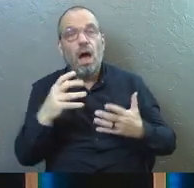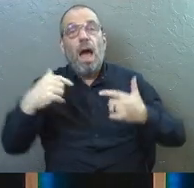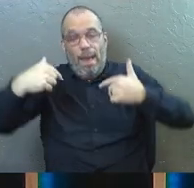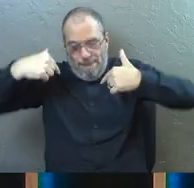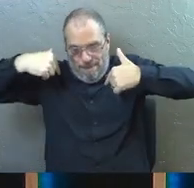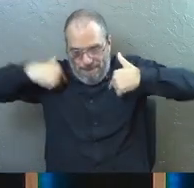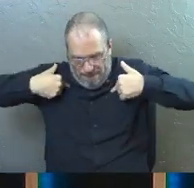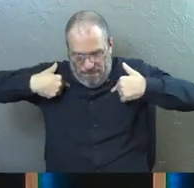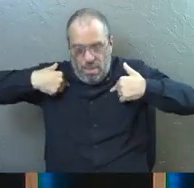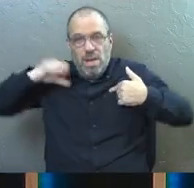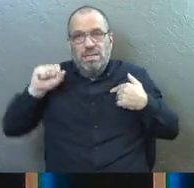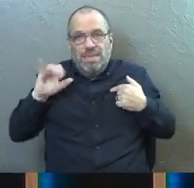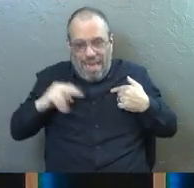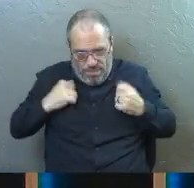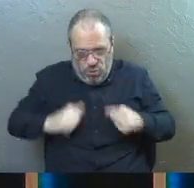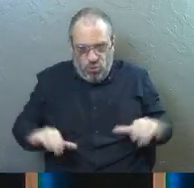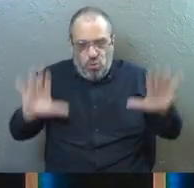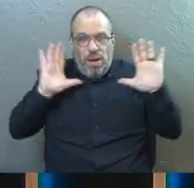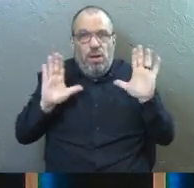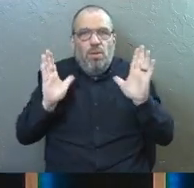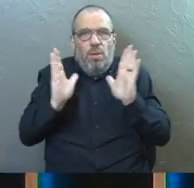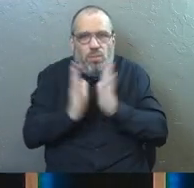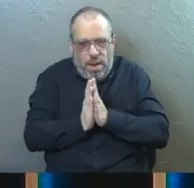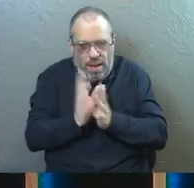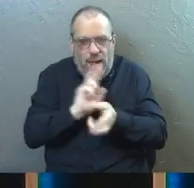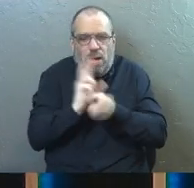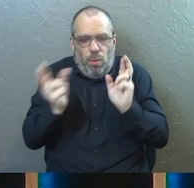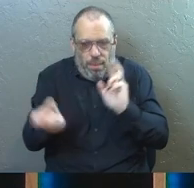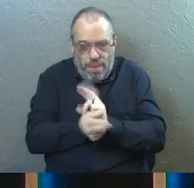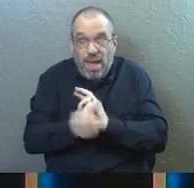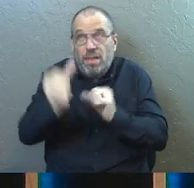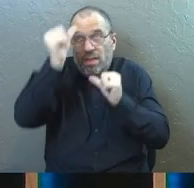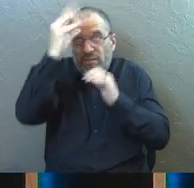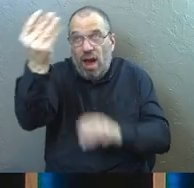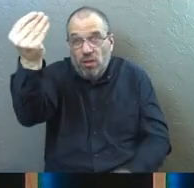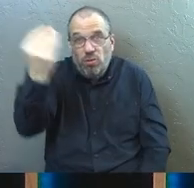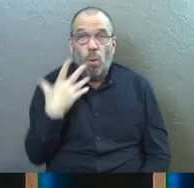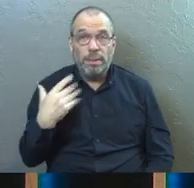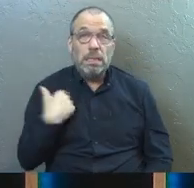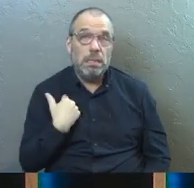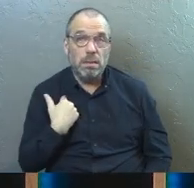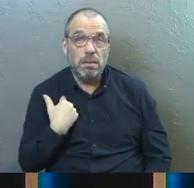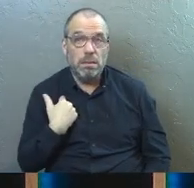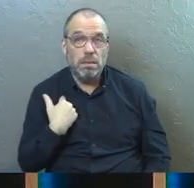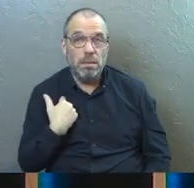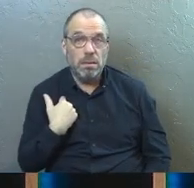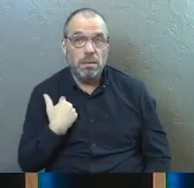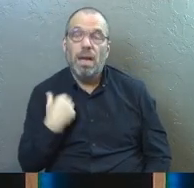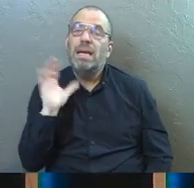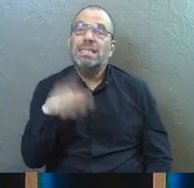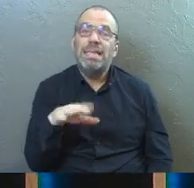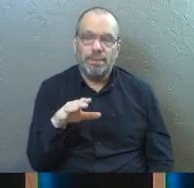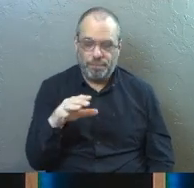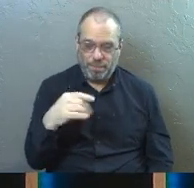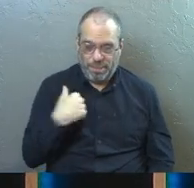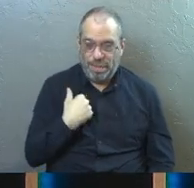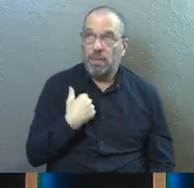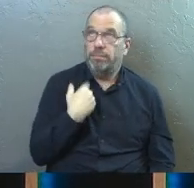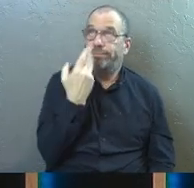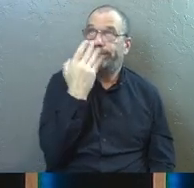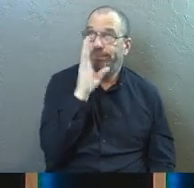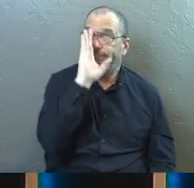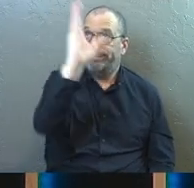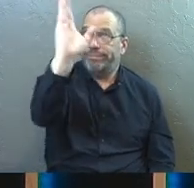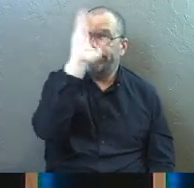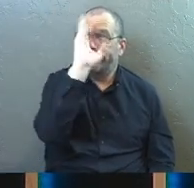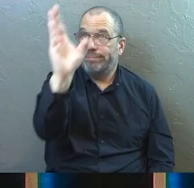his surrender to the Lord to pray and to repent of what the father had told him. See, it's between him and